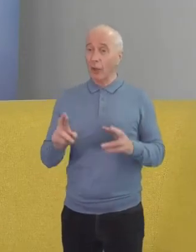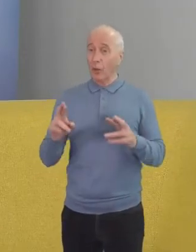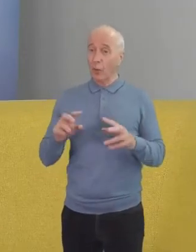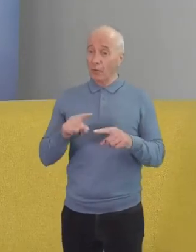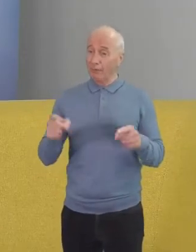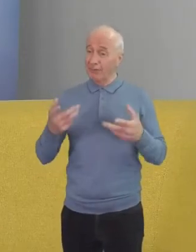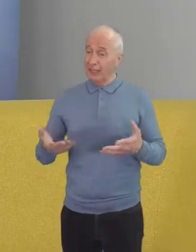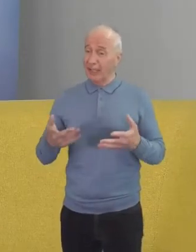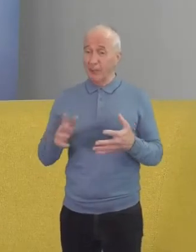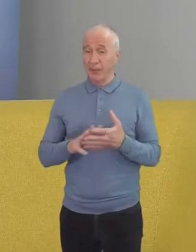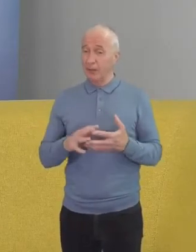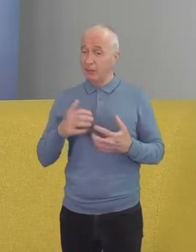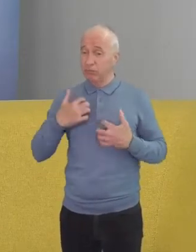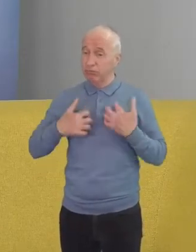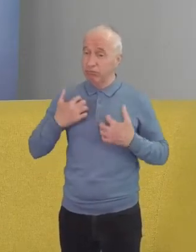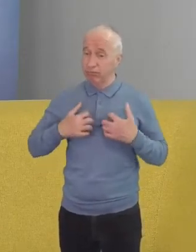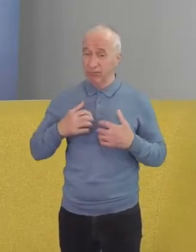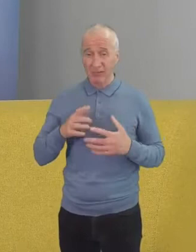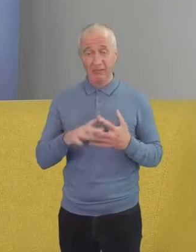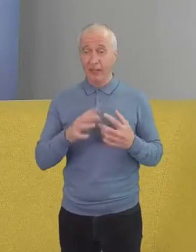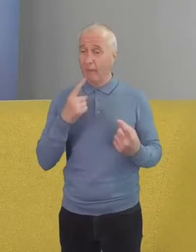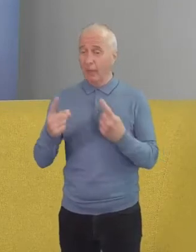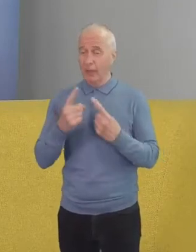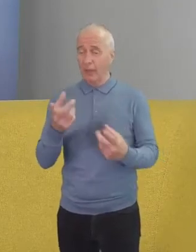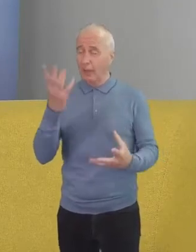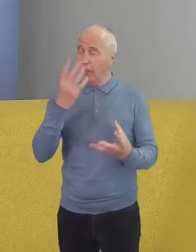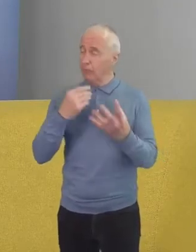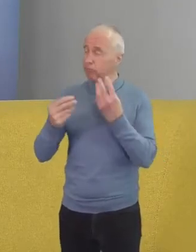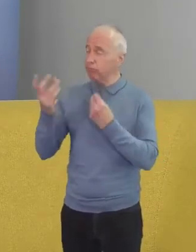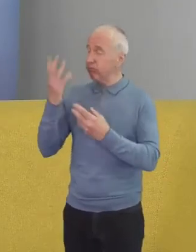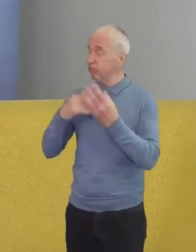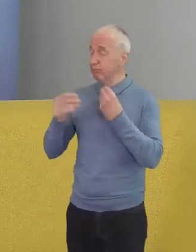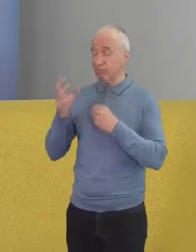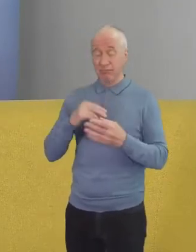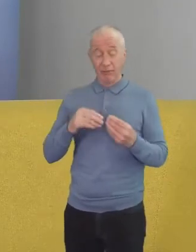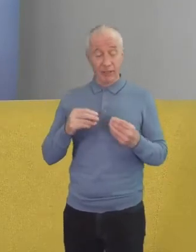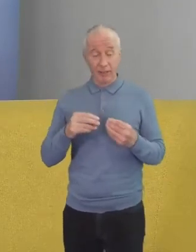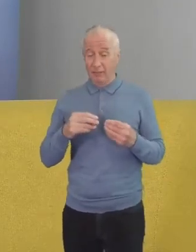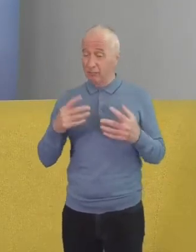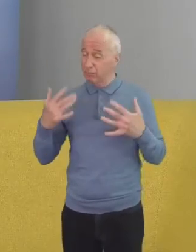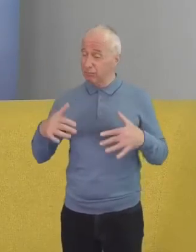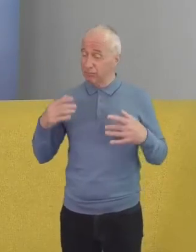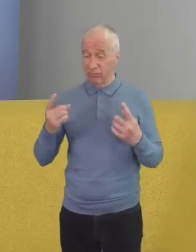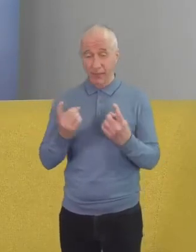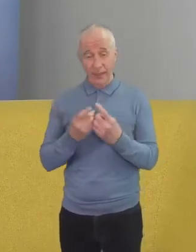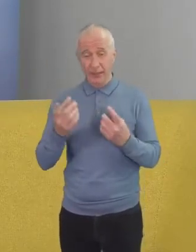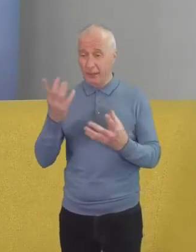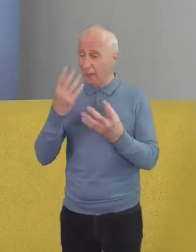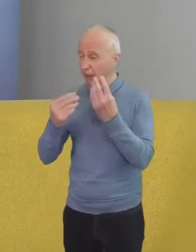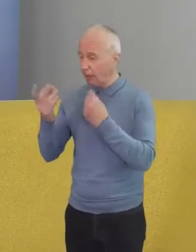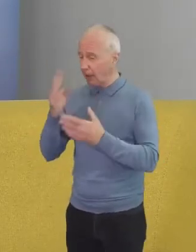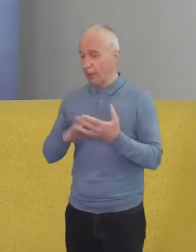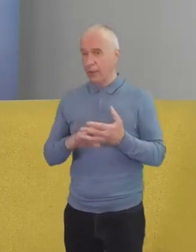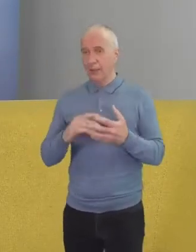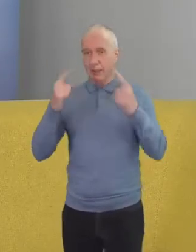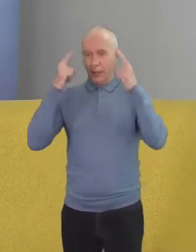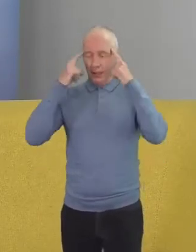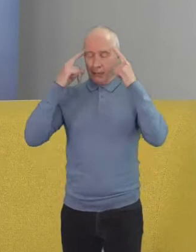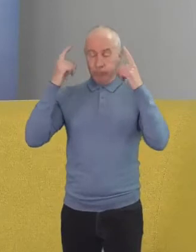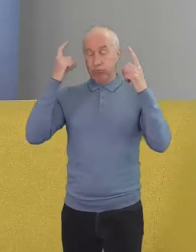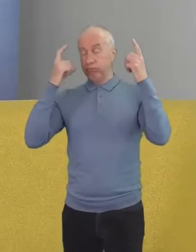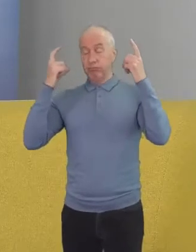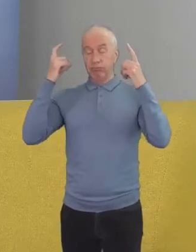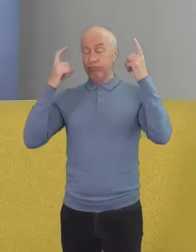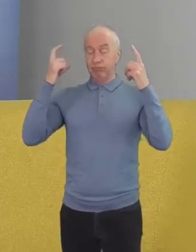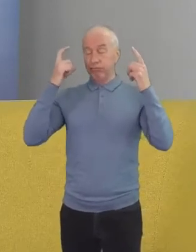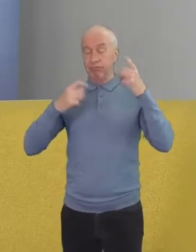so far it's been so much to take in there's been so many fantastic things to to hear about oh my mind is buzzing i don't